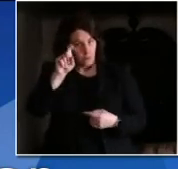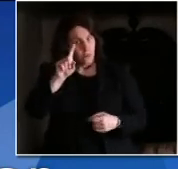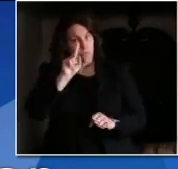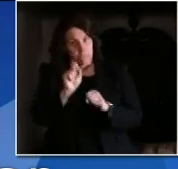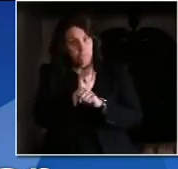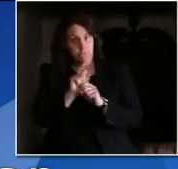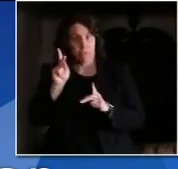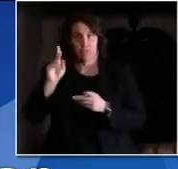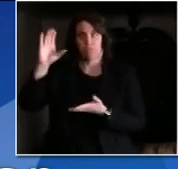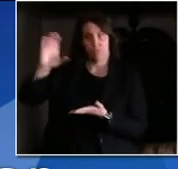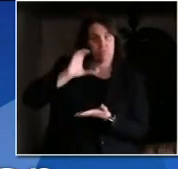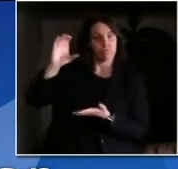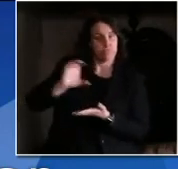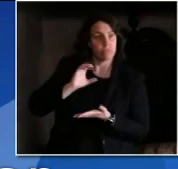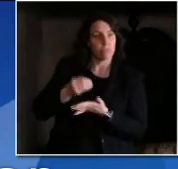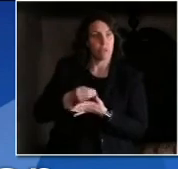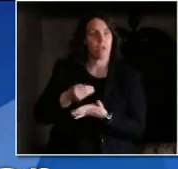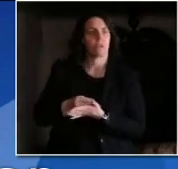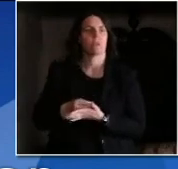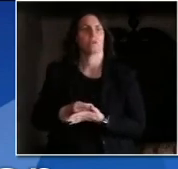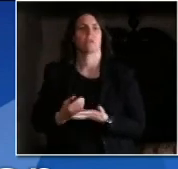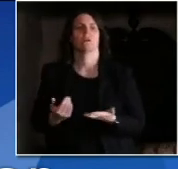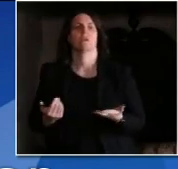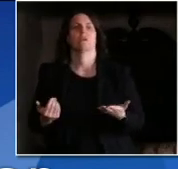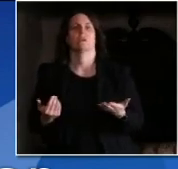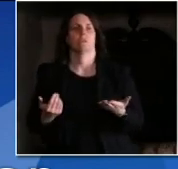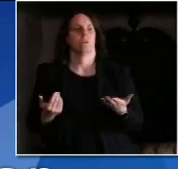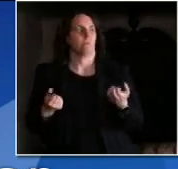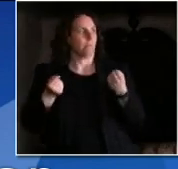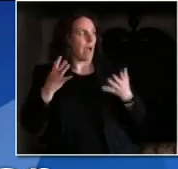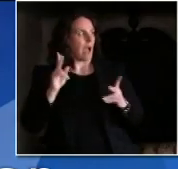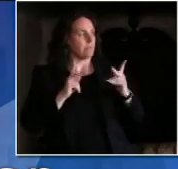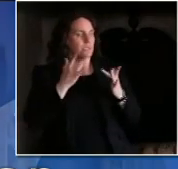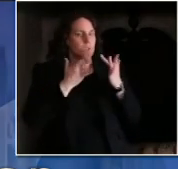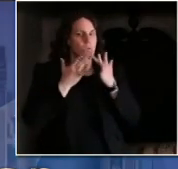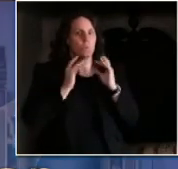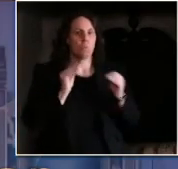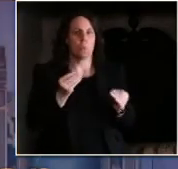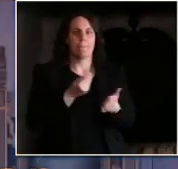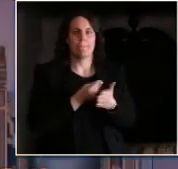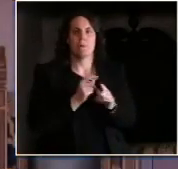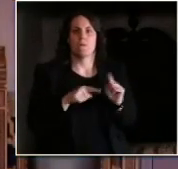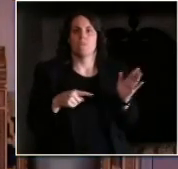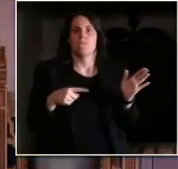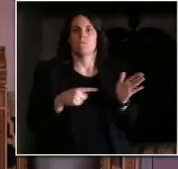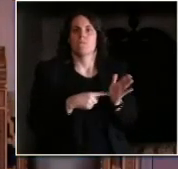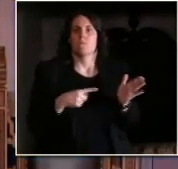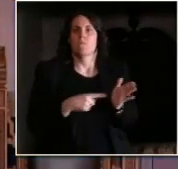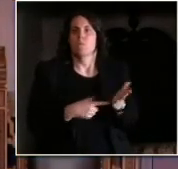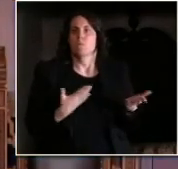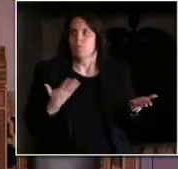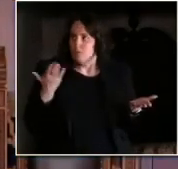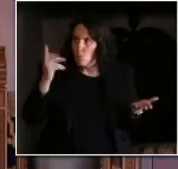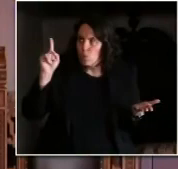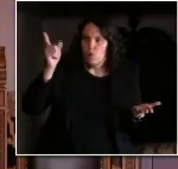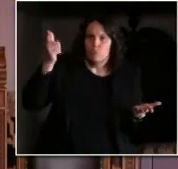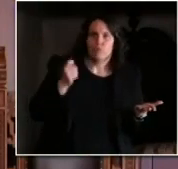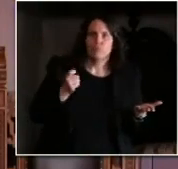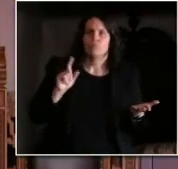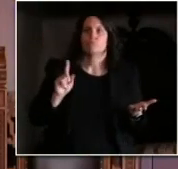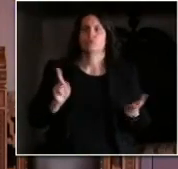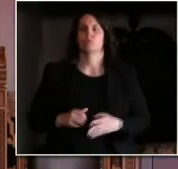possible? Because a lot of people in our area still haven't received that. Well, we've expanded the workforce